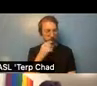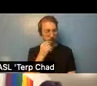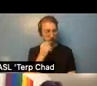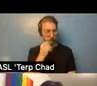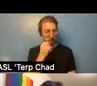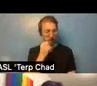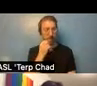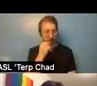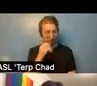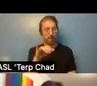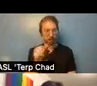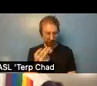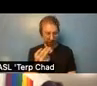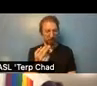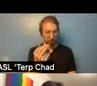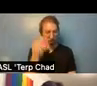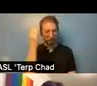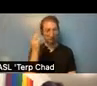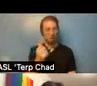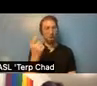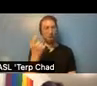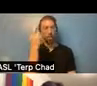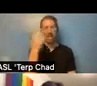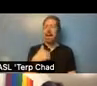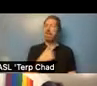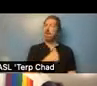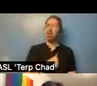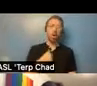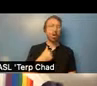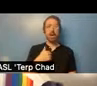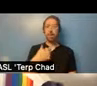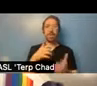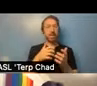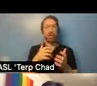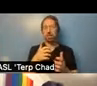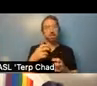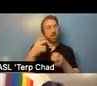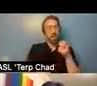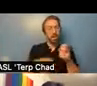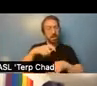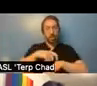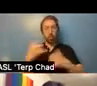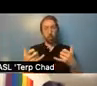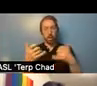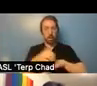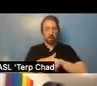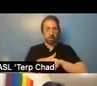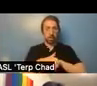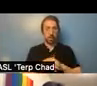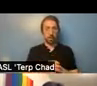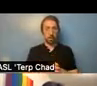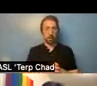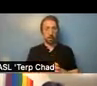all, you know, all these reasons, I'm sorry, I'm having a rough time tonight. Uh, I'm going to, what I didn't mention systems, focus, organizing, what